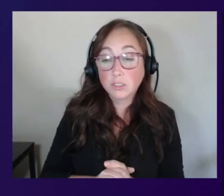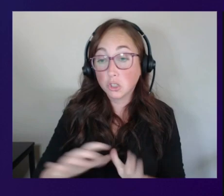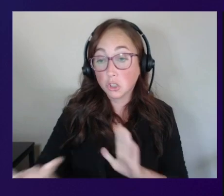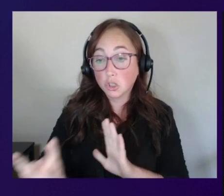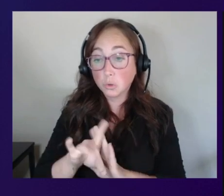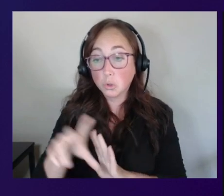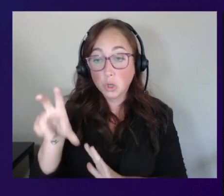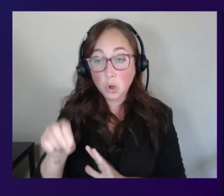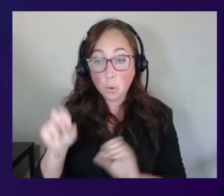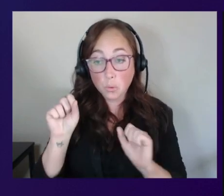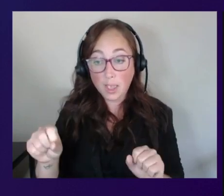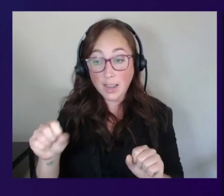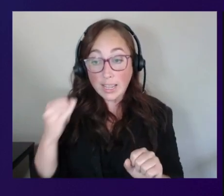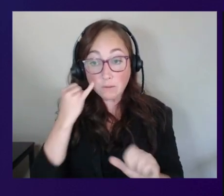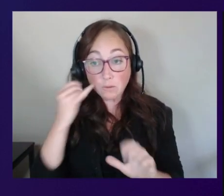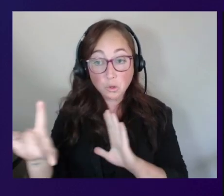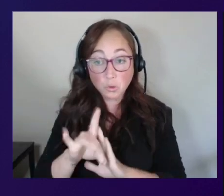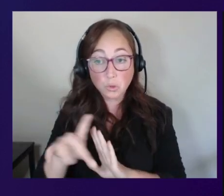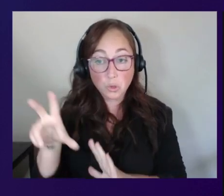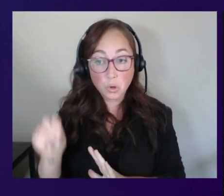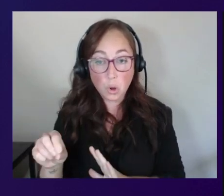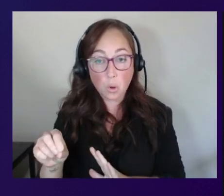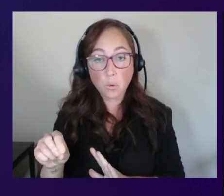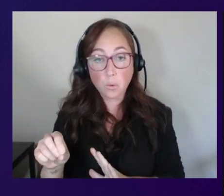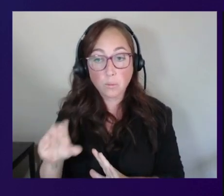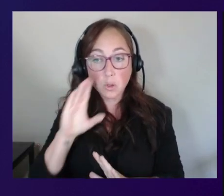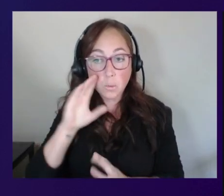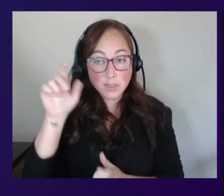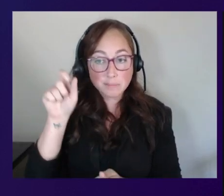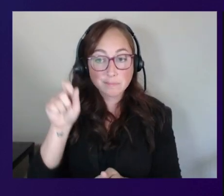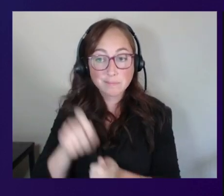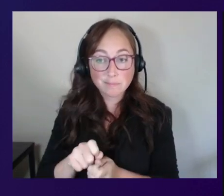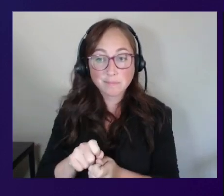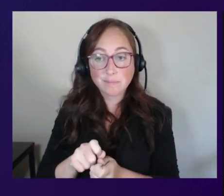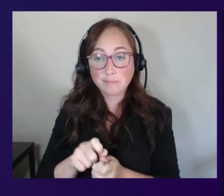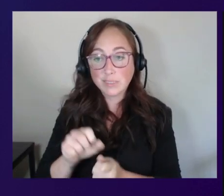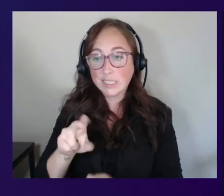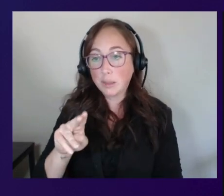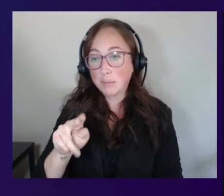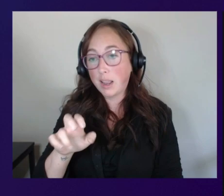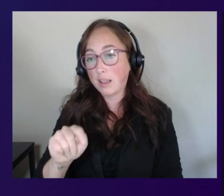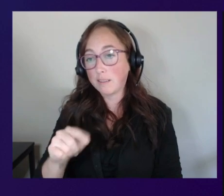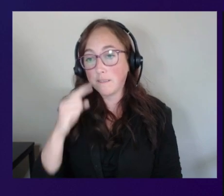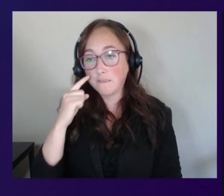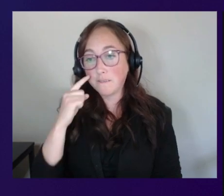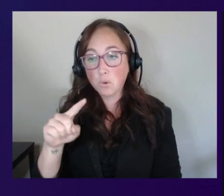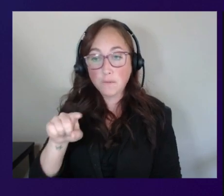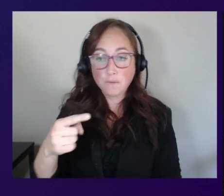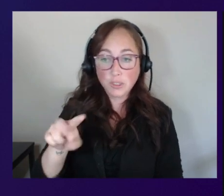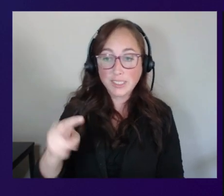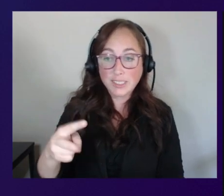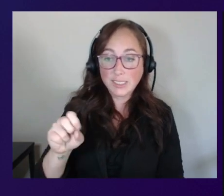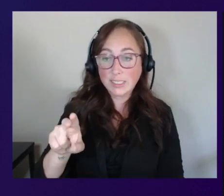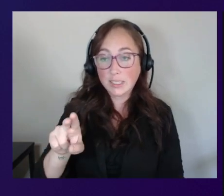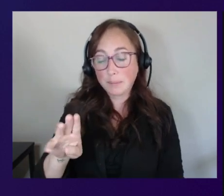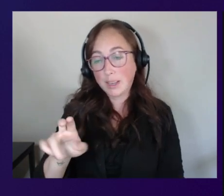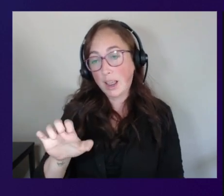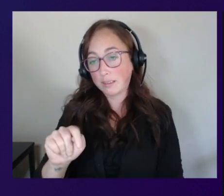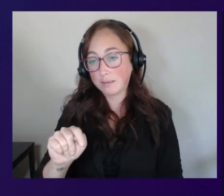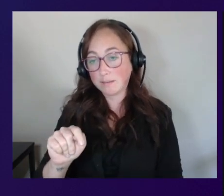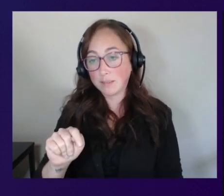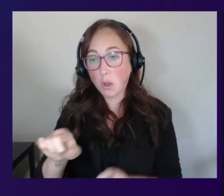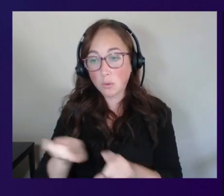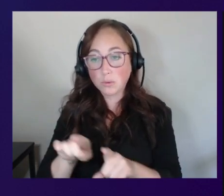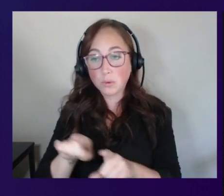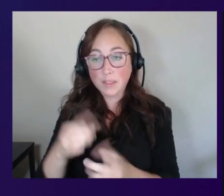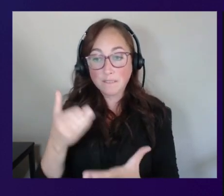if you do choose no you'll need to specify the subnets for the first and second subnet as well as a valid security group id